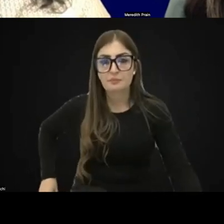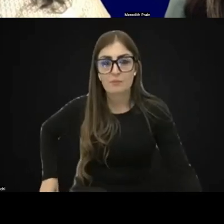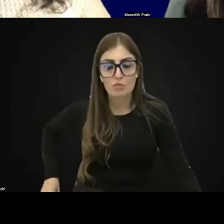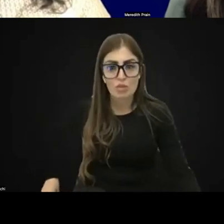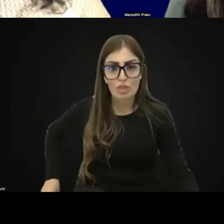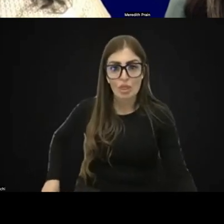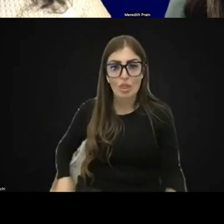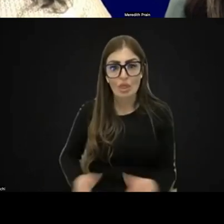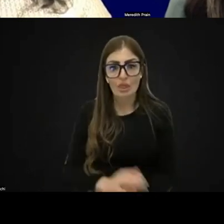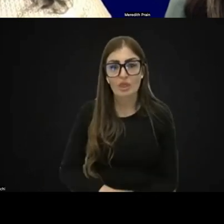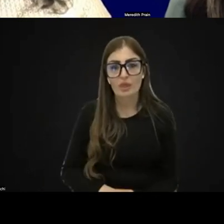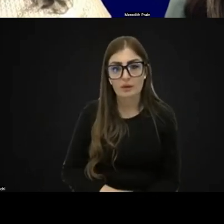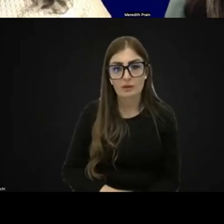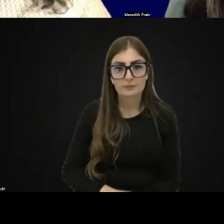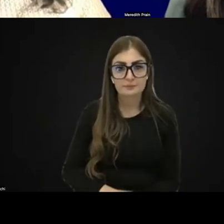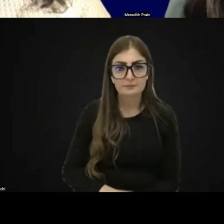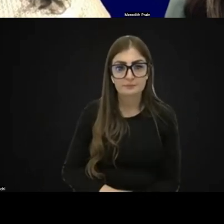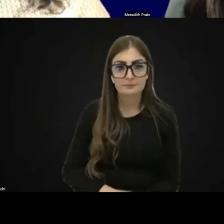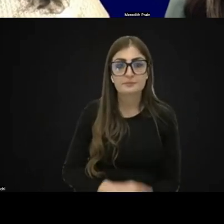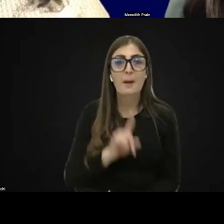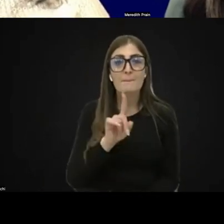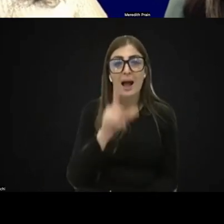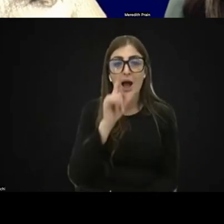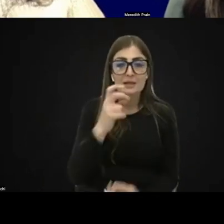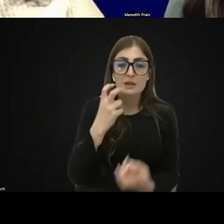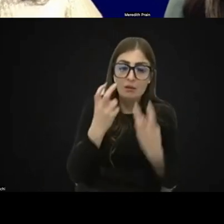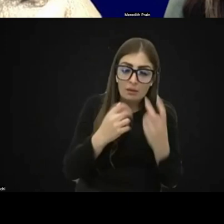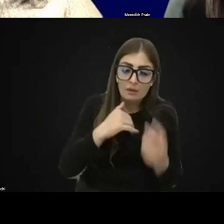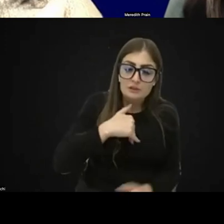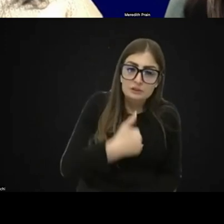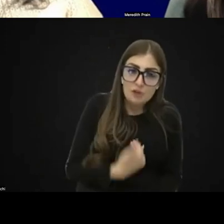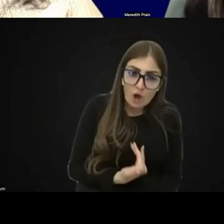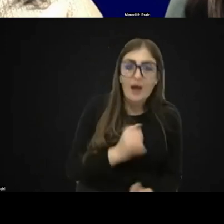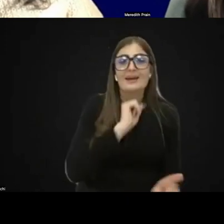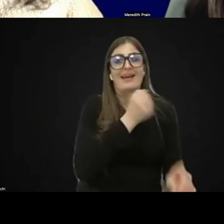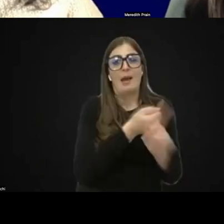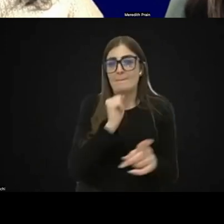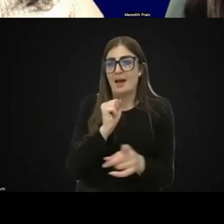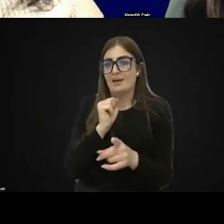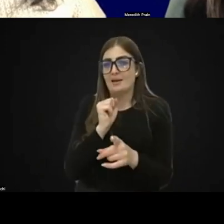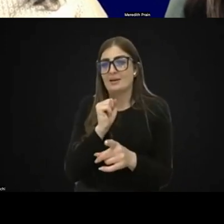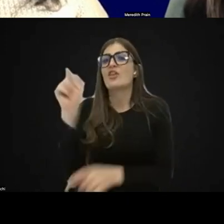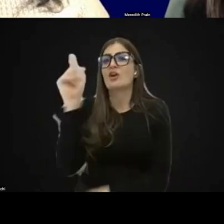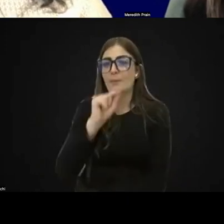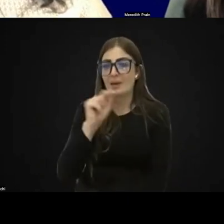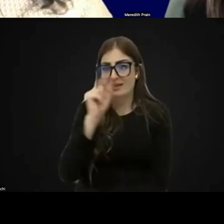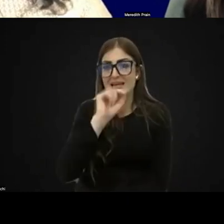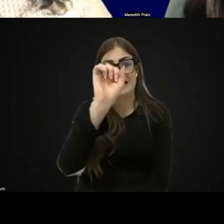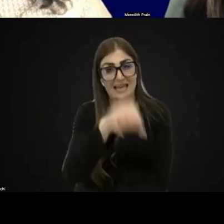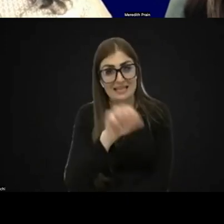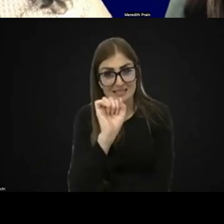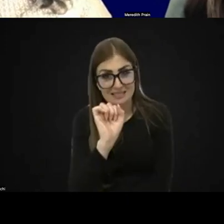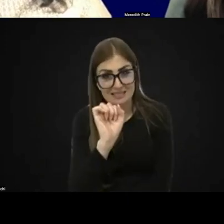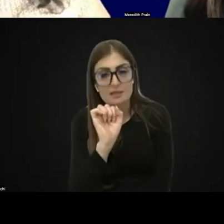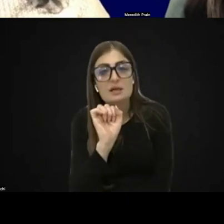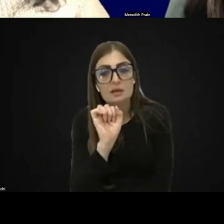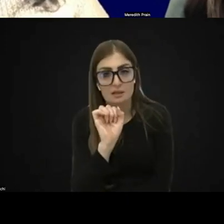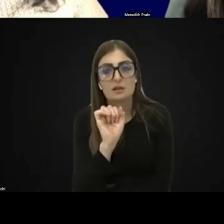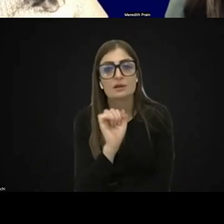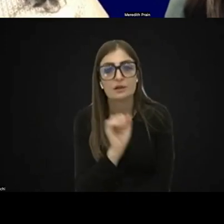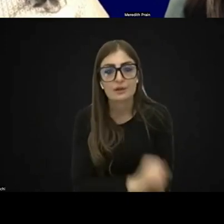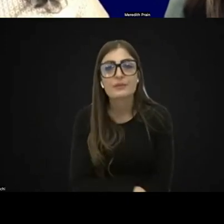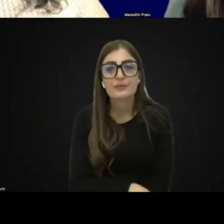fatigue impacting their functional ability. And that's